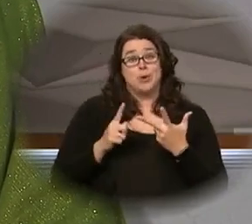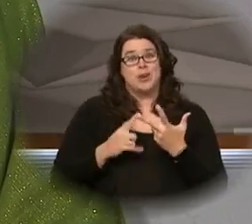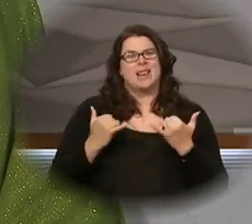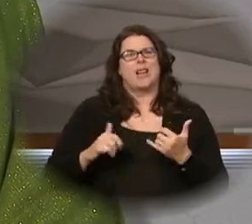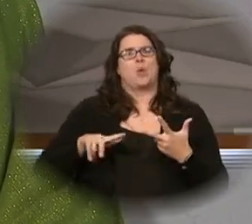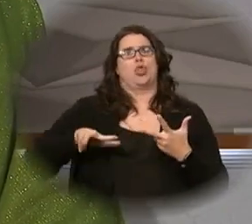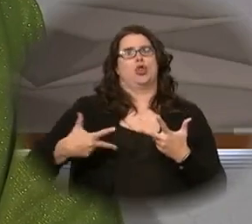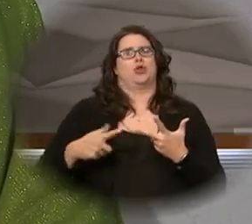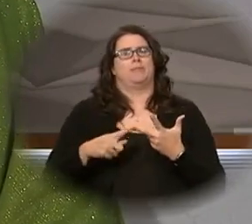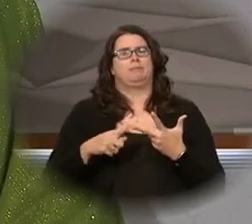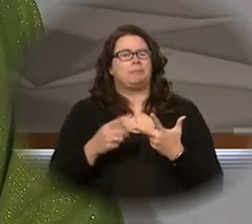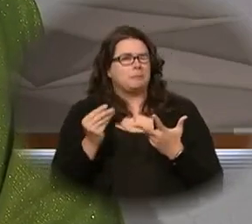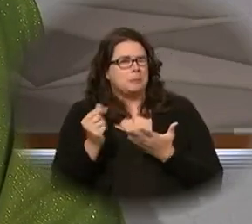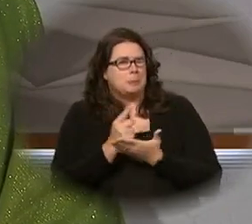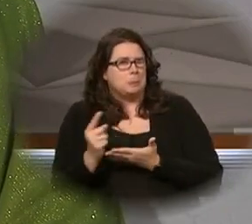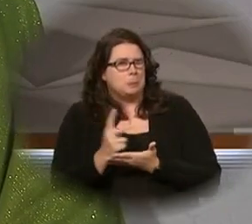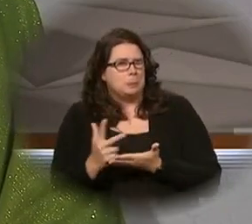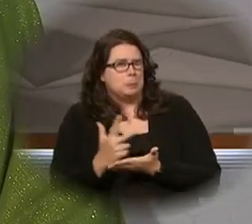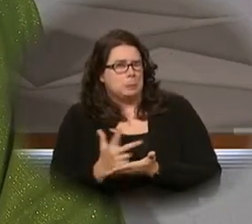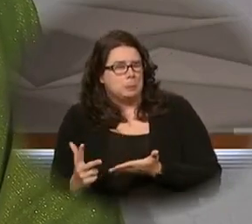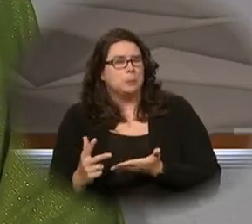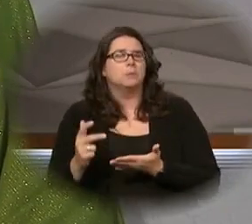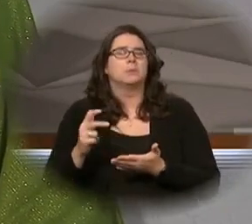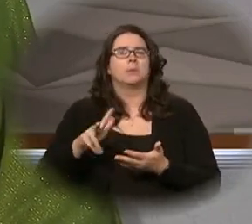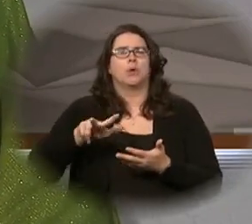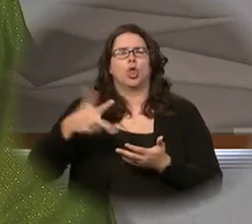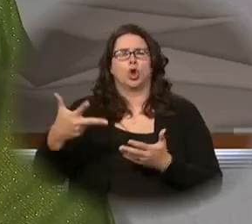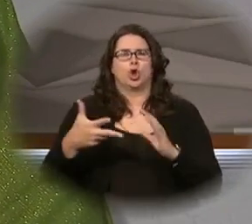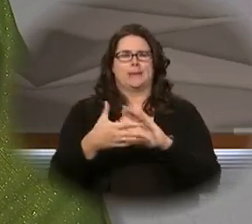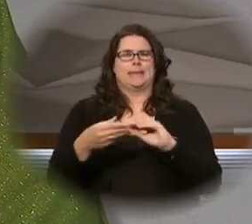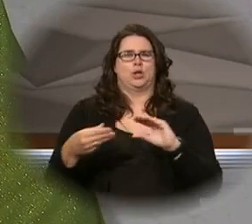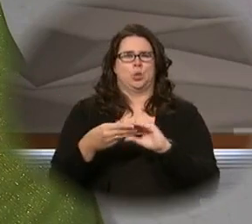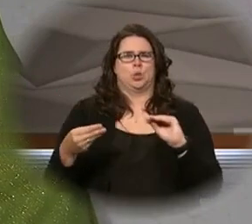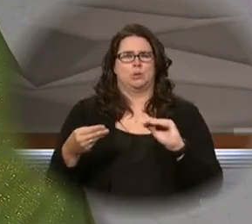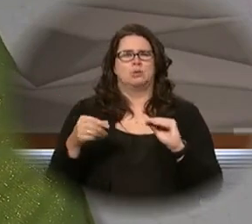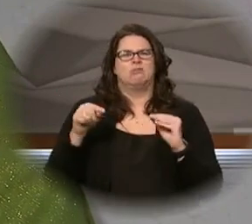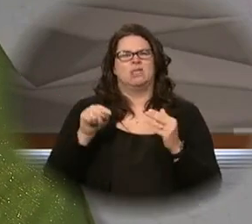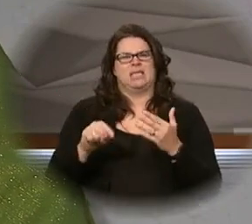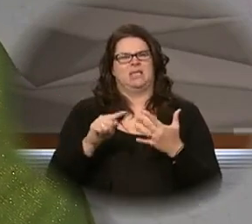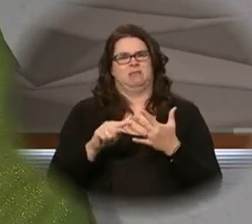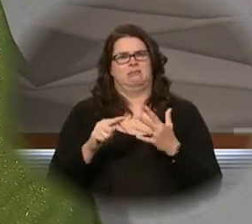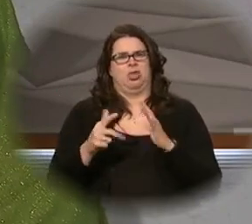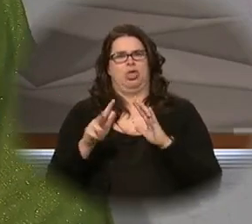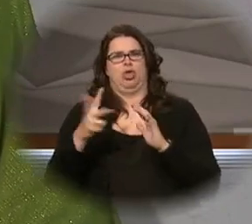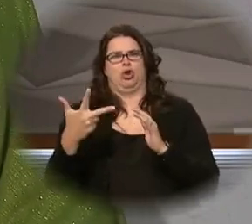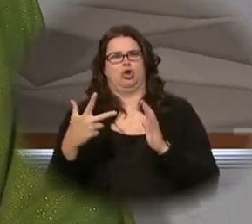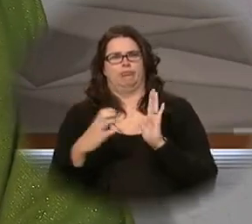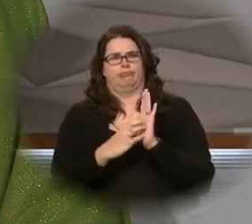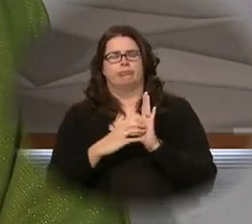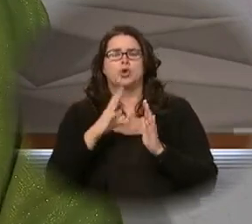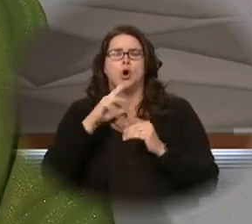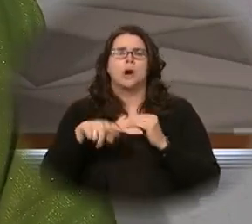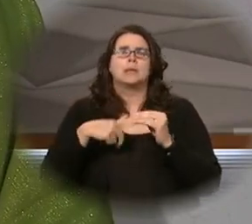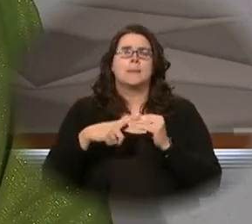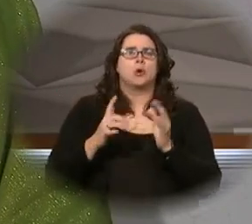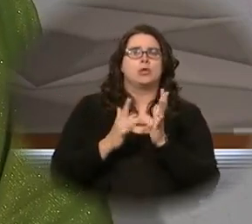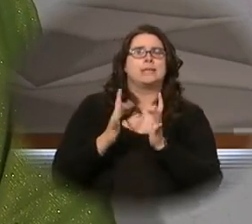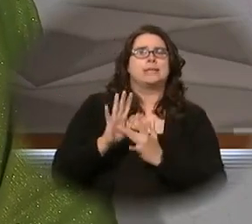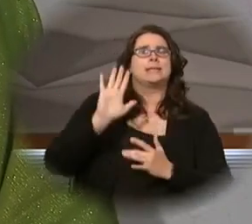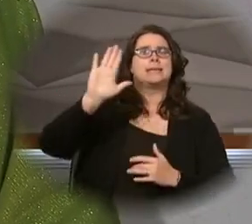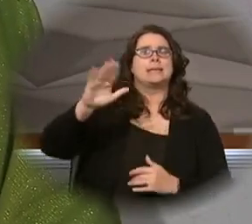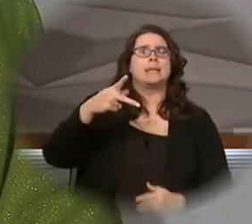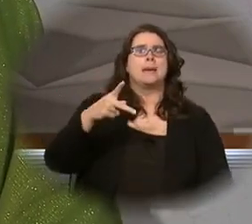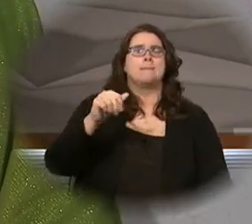enter into, for a couple of weeks, with the third discourse, which really focuses on the parables of Jesus,